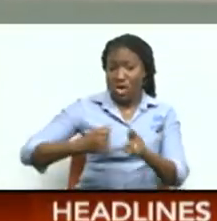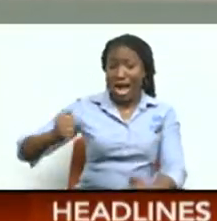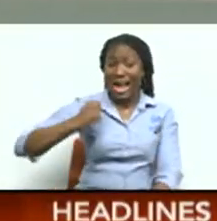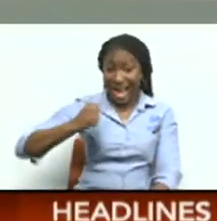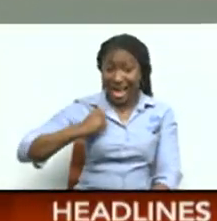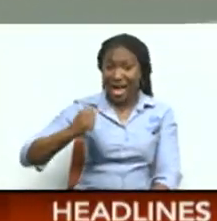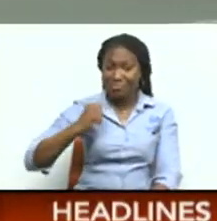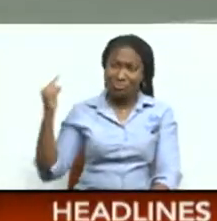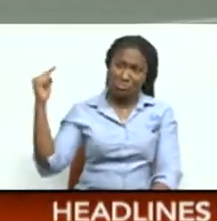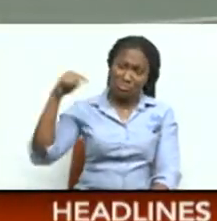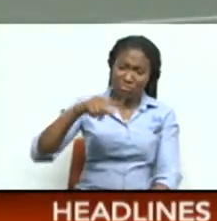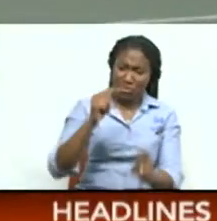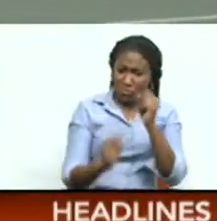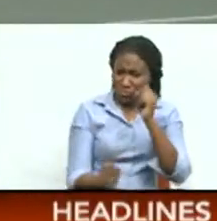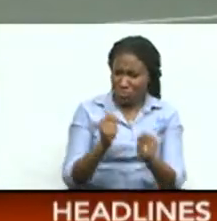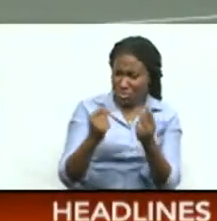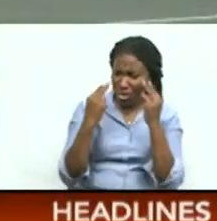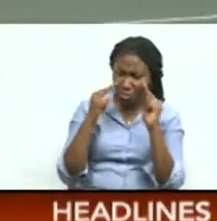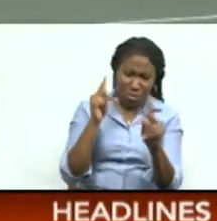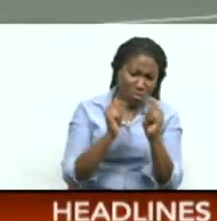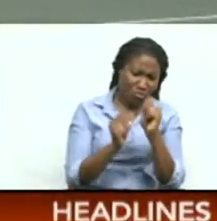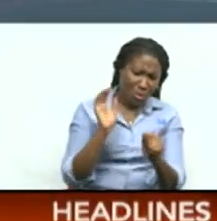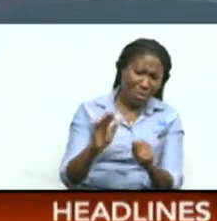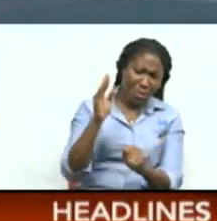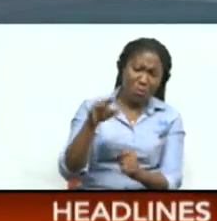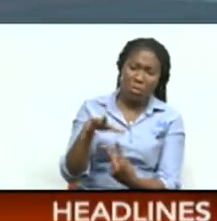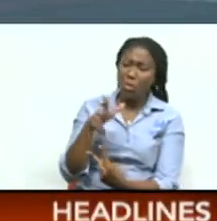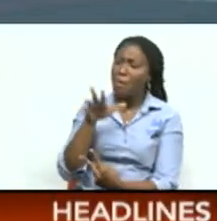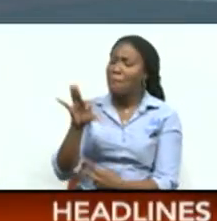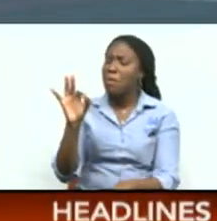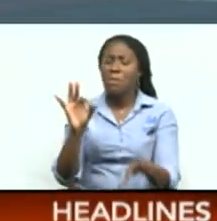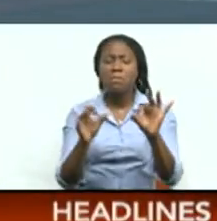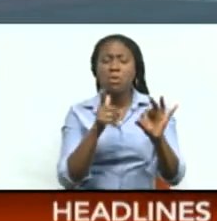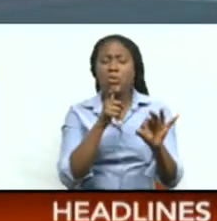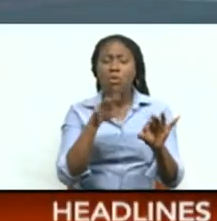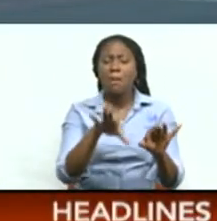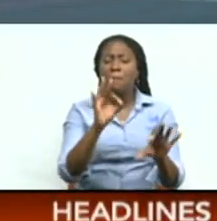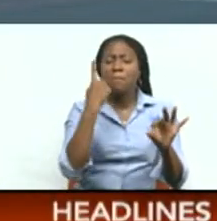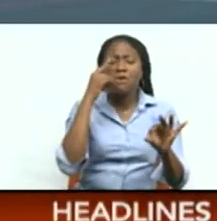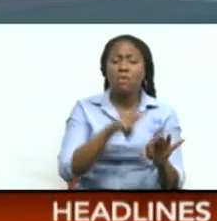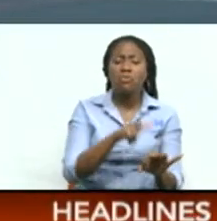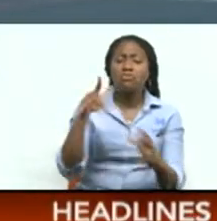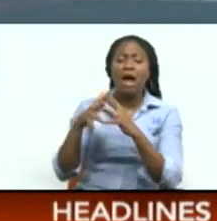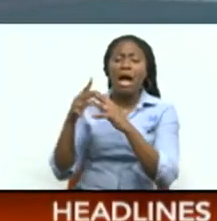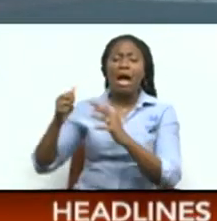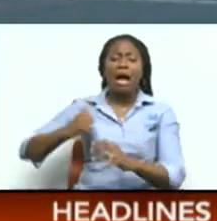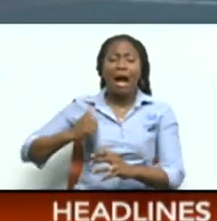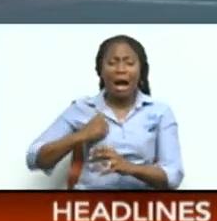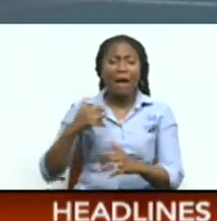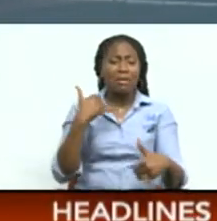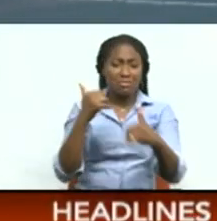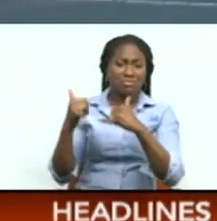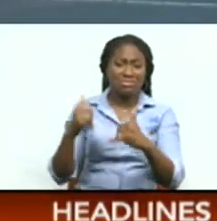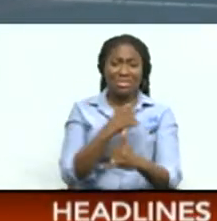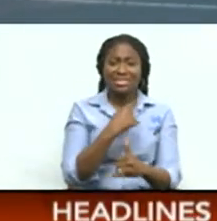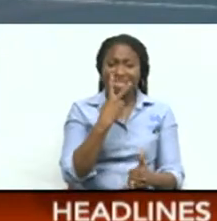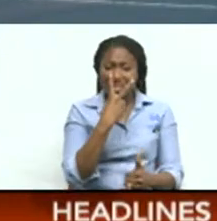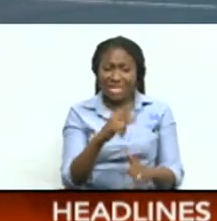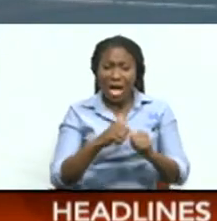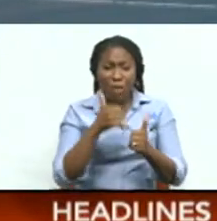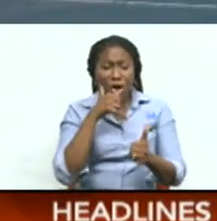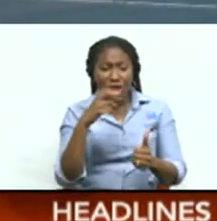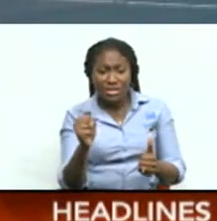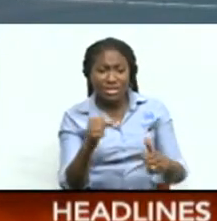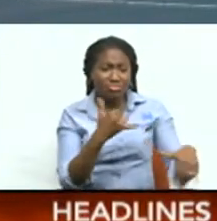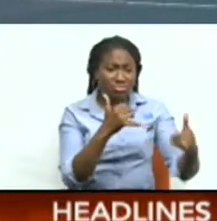Is using his first experience in TNT to scout talent I spoke to coach Garvin To set up something while I'm here To see how the girls are doing